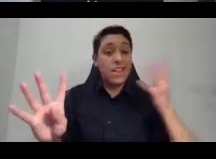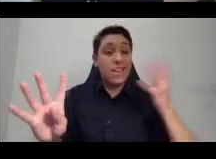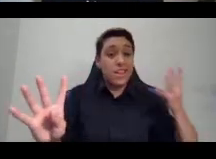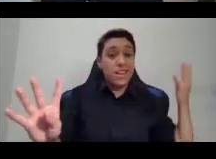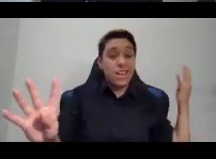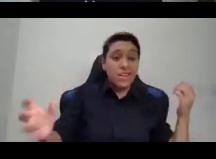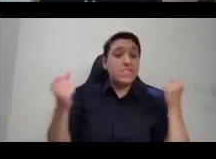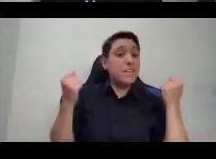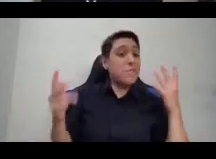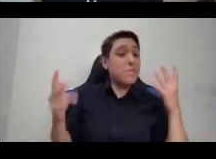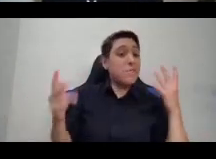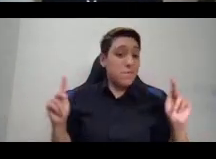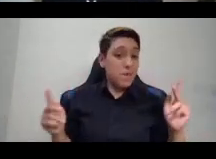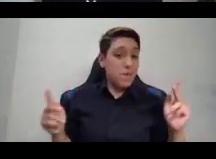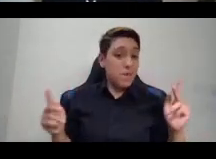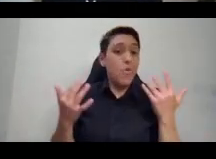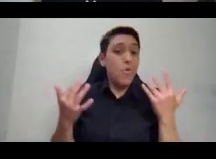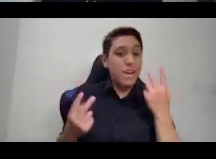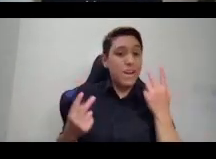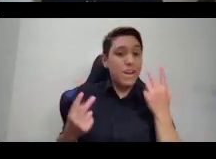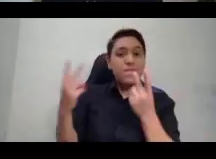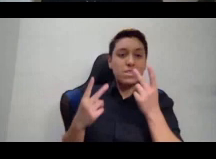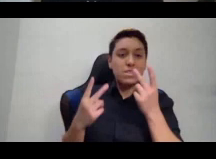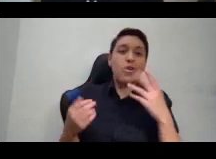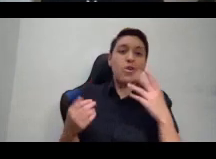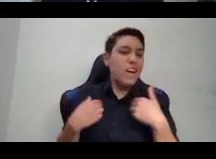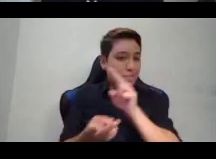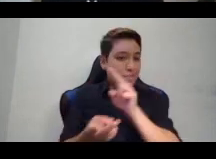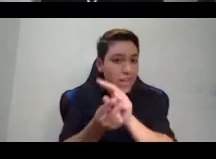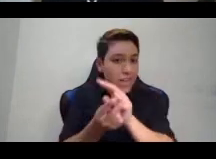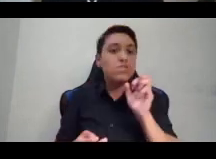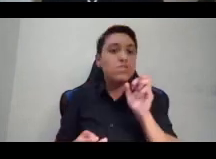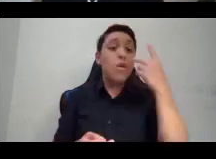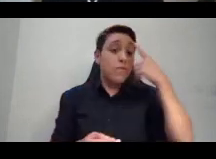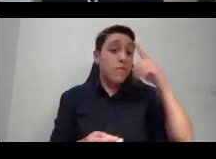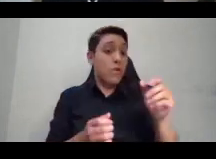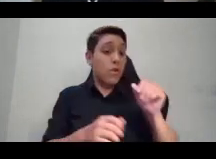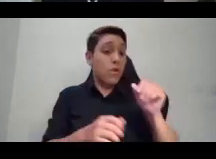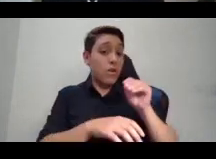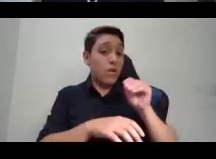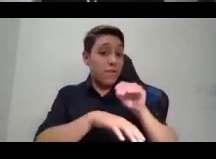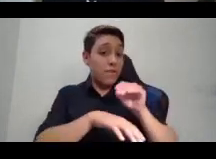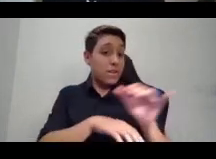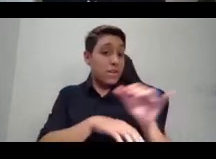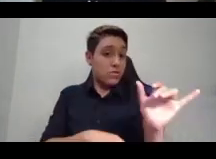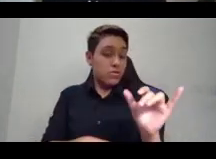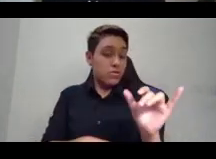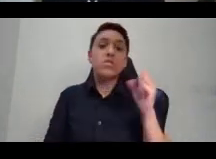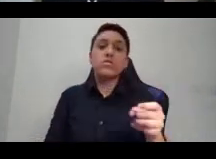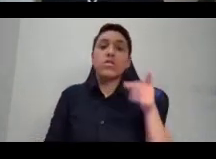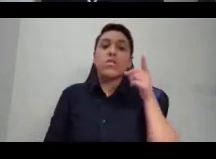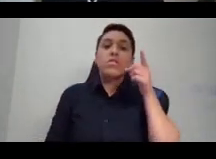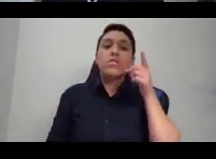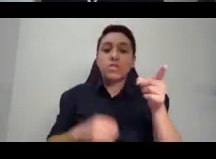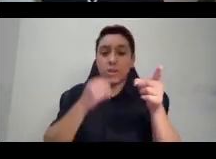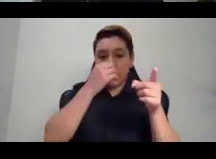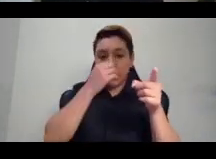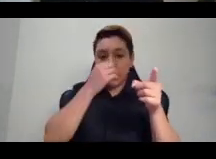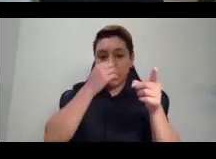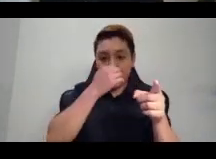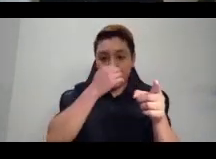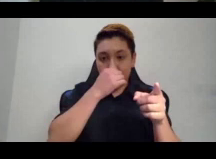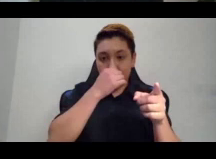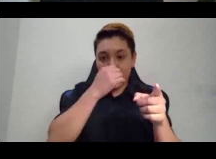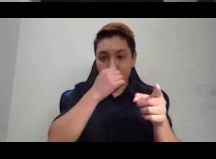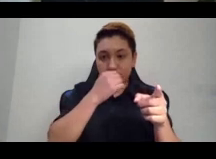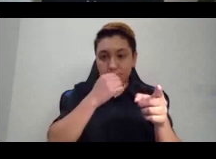or have sex or get advice from her. And so in that way, she came to the attention of the Portuguese Catholic